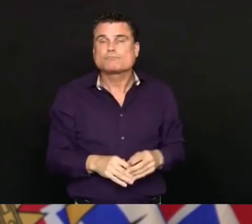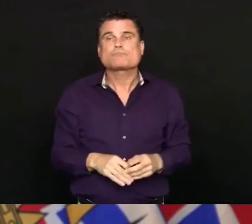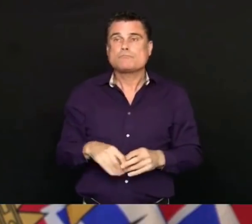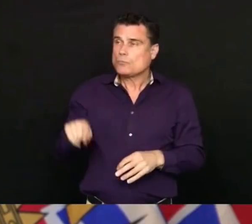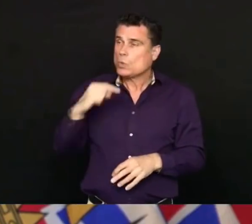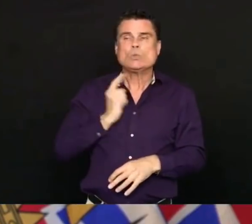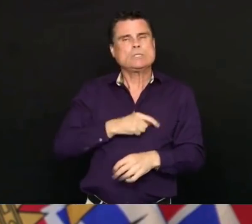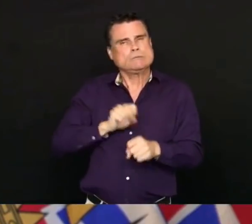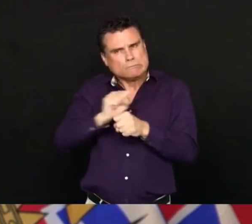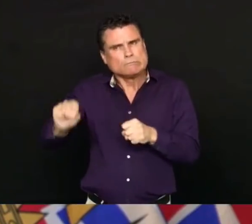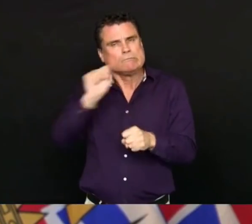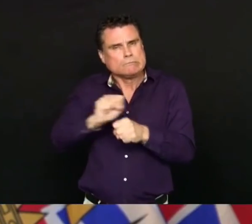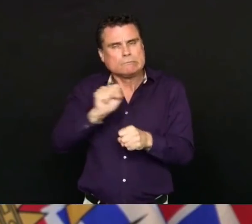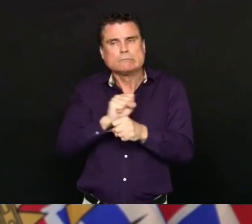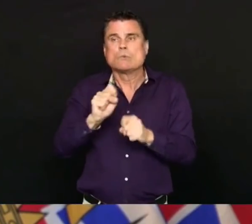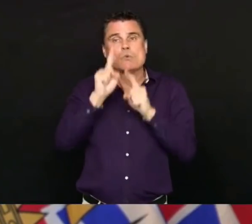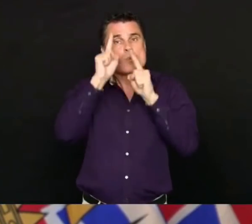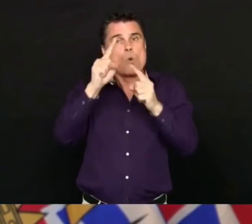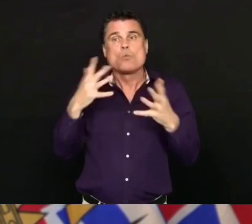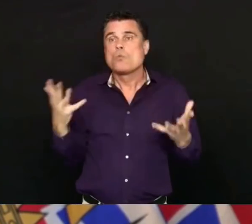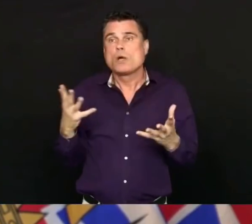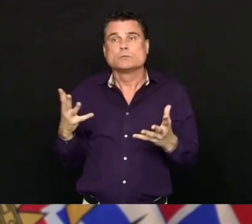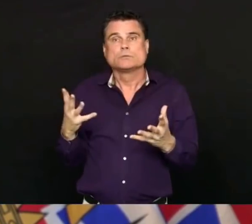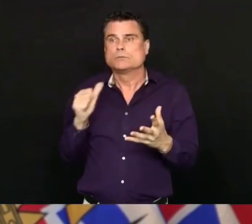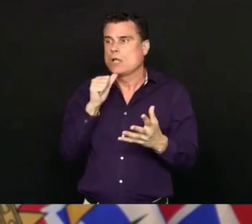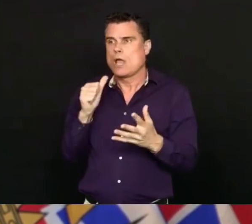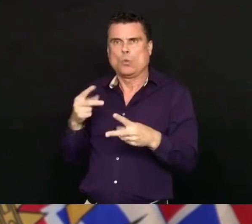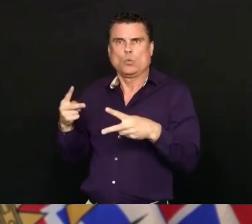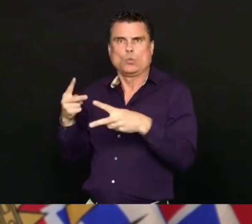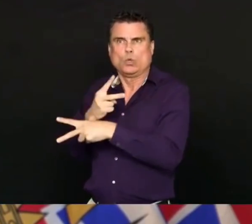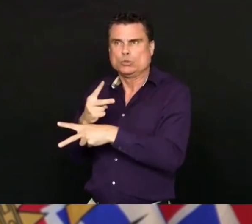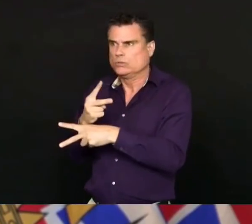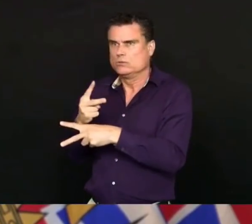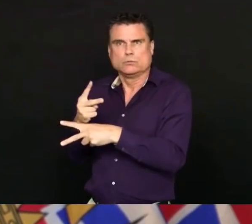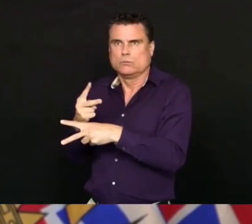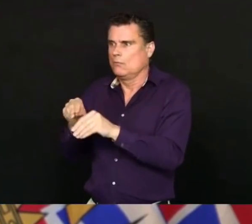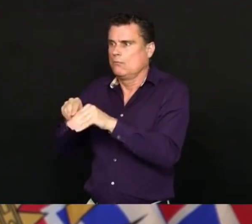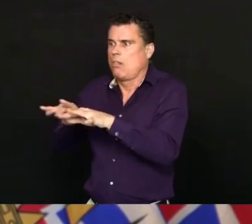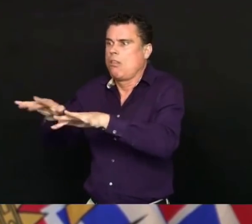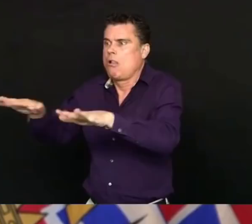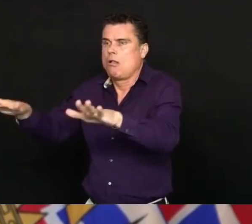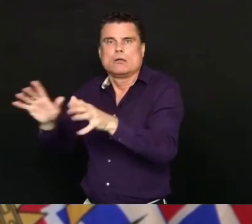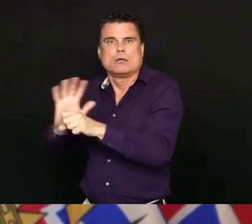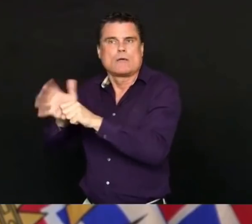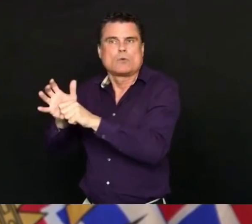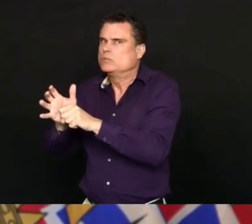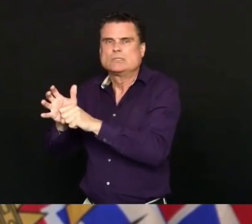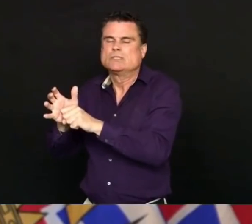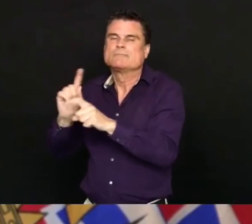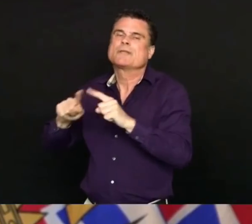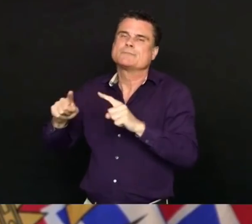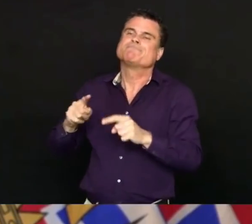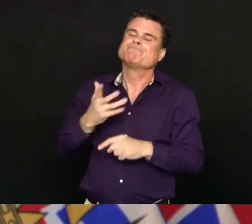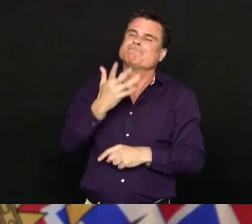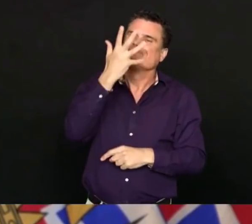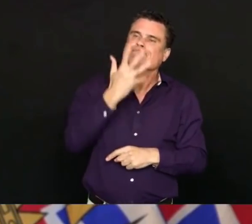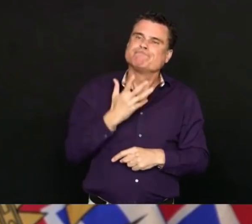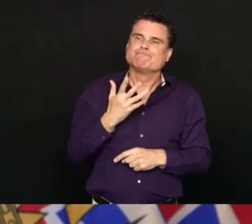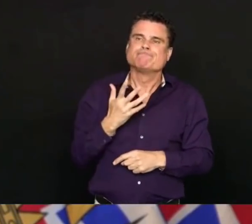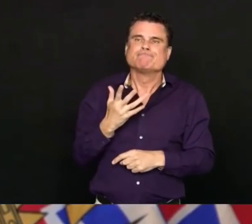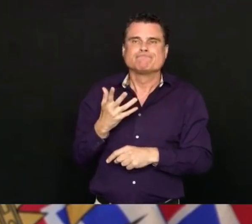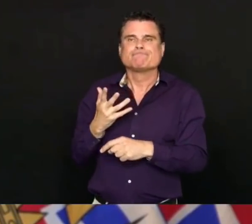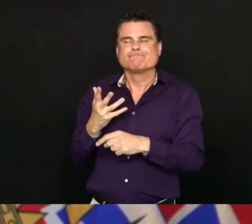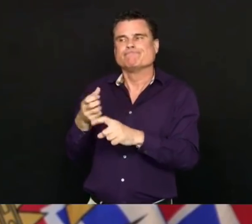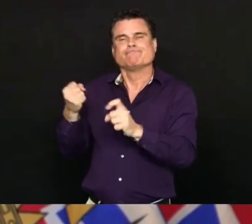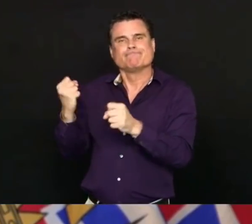as we talked about on Saturday, there was quite a lot of transmission that happened before the outbreak was recognized, and we are now seeing people who